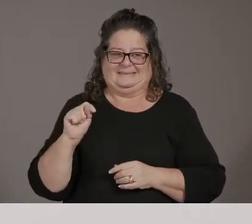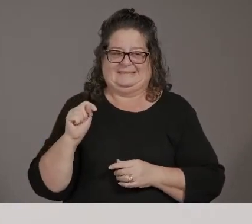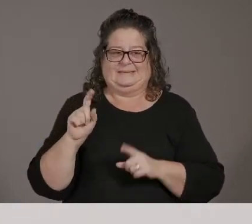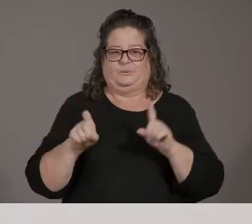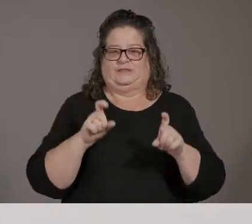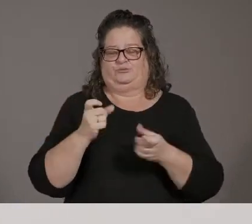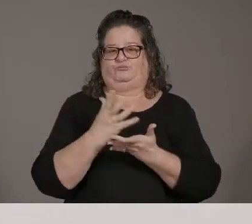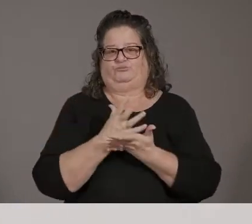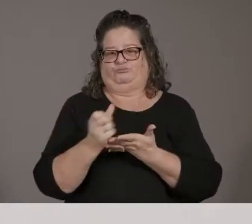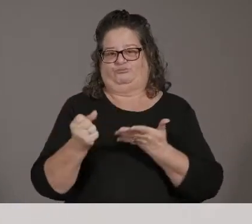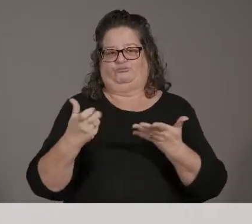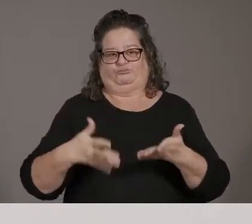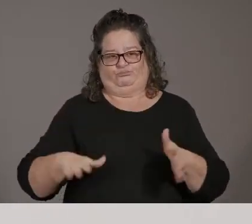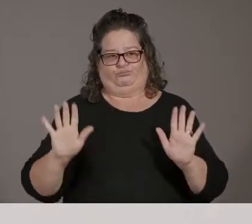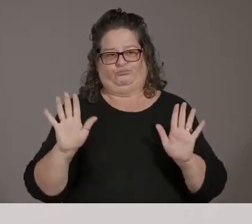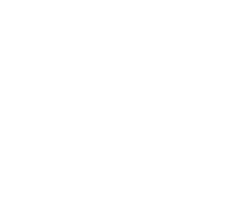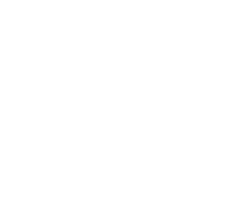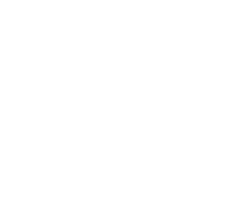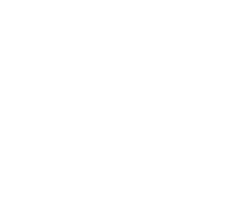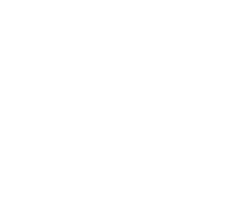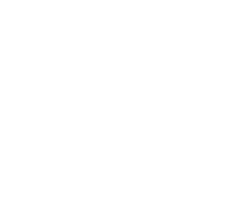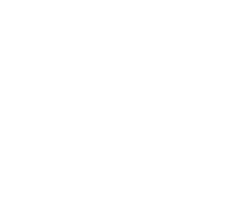Thank you joining us. We appreciate it.